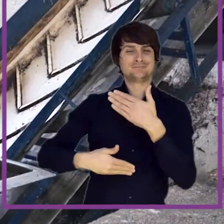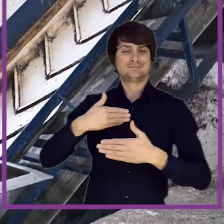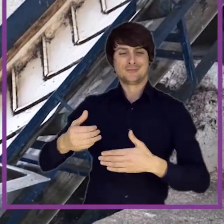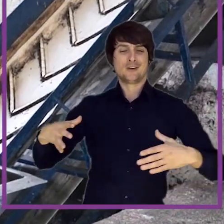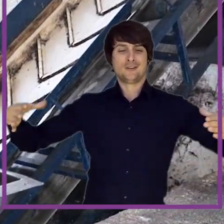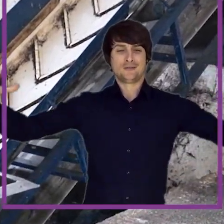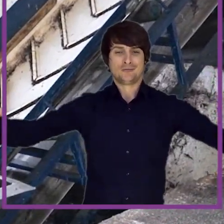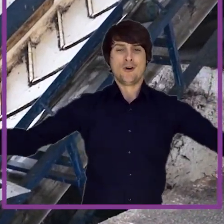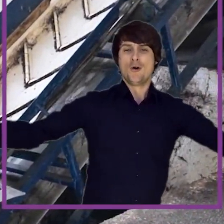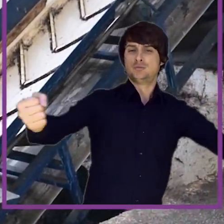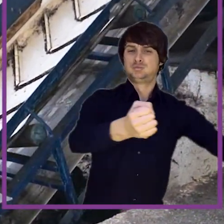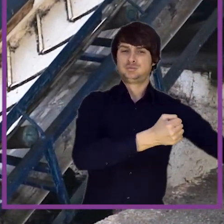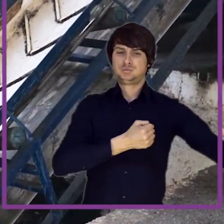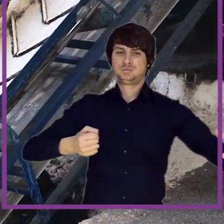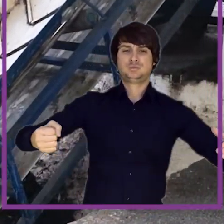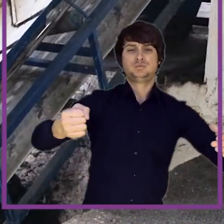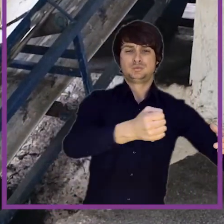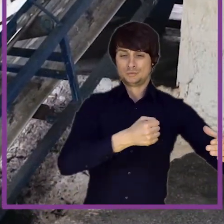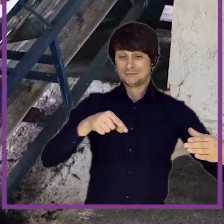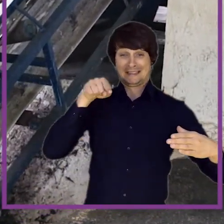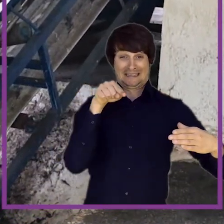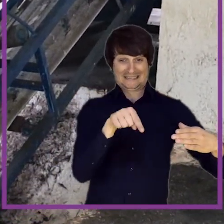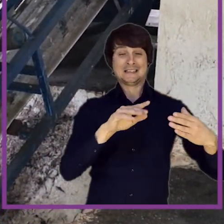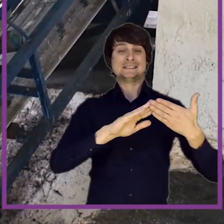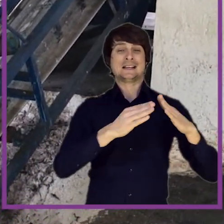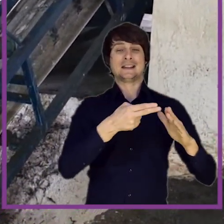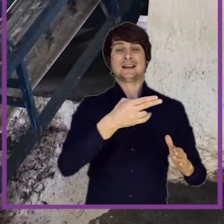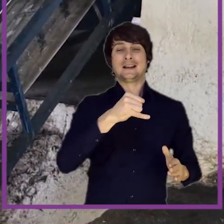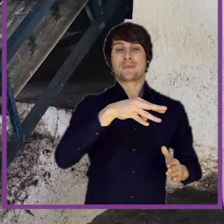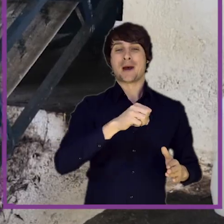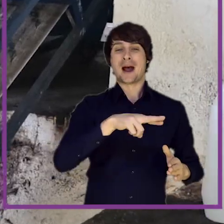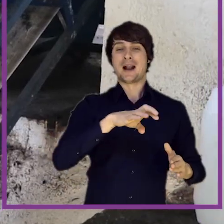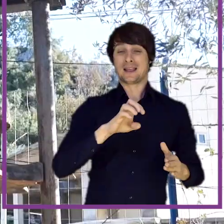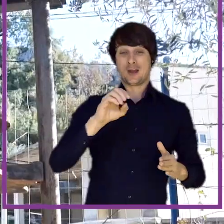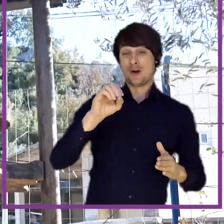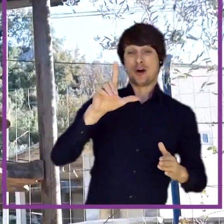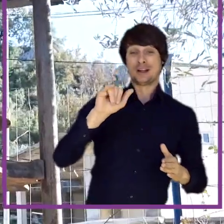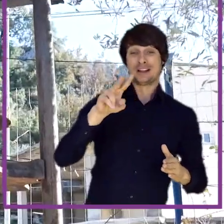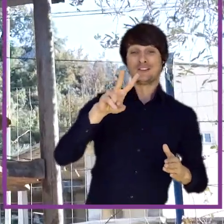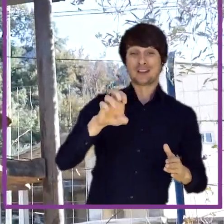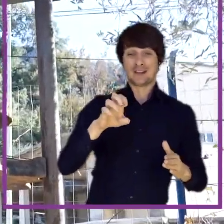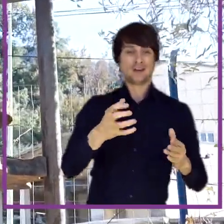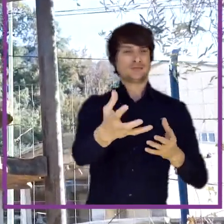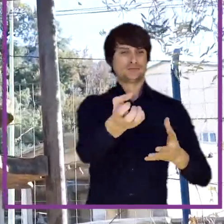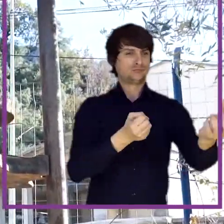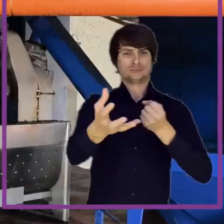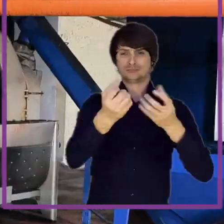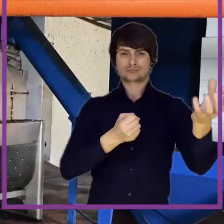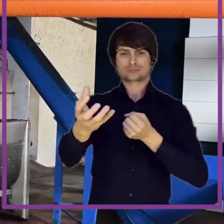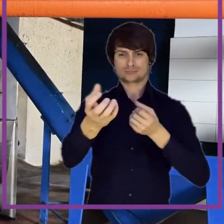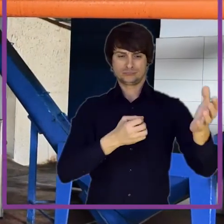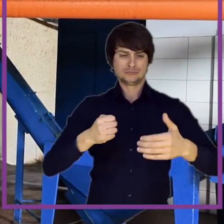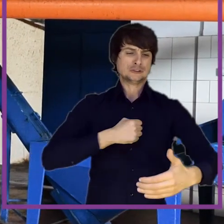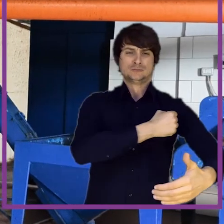Today, more sophisticated means of production are implemented for the production of olive oil. olives and olive